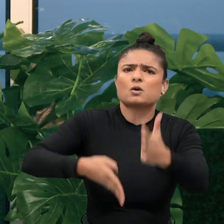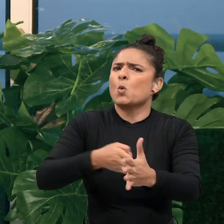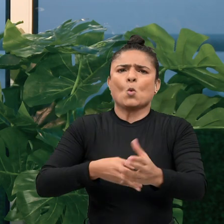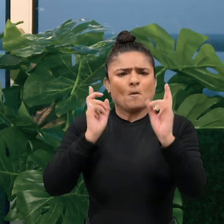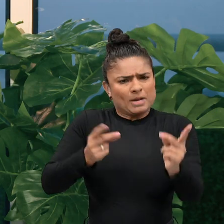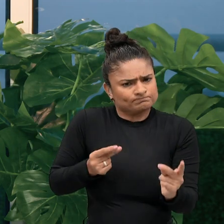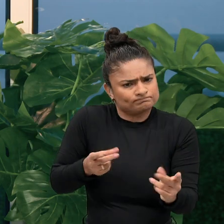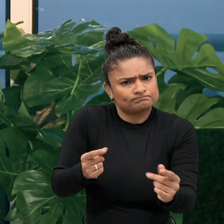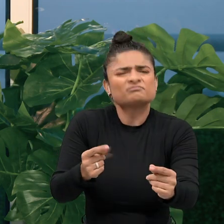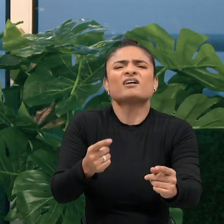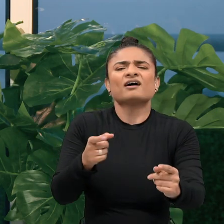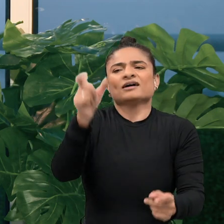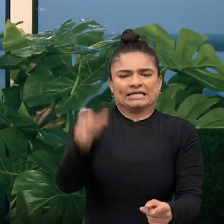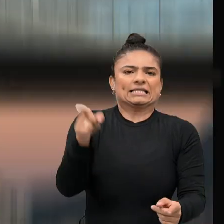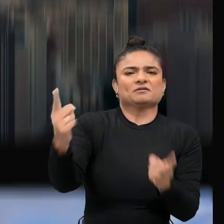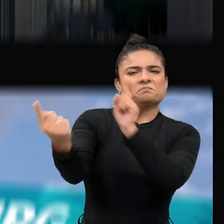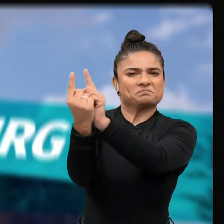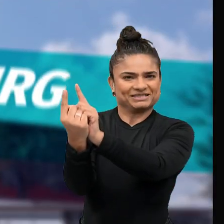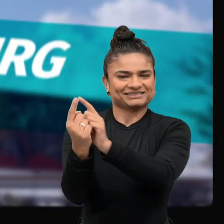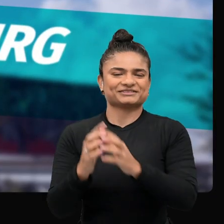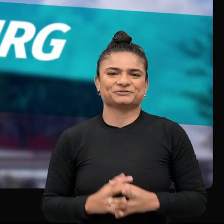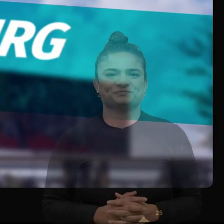and meaningful interventions. Let's meet him.